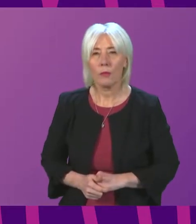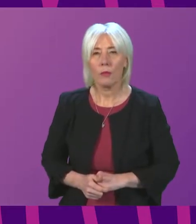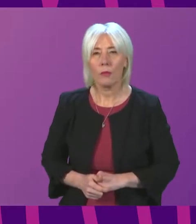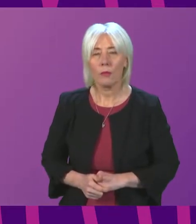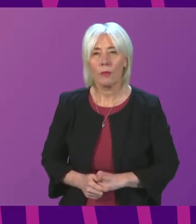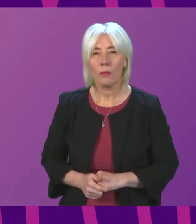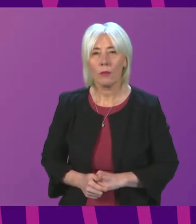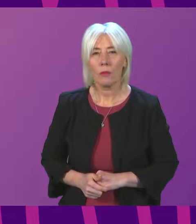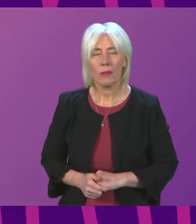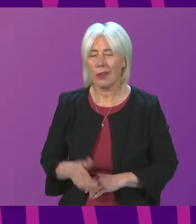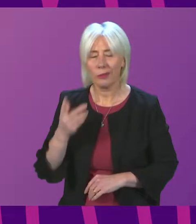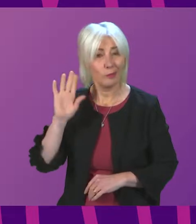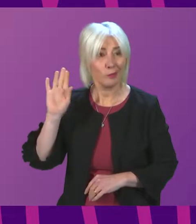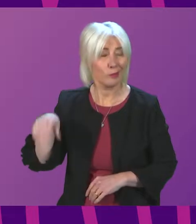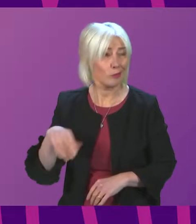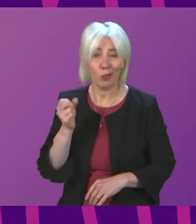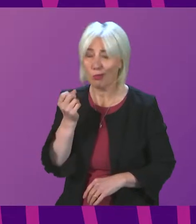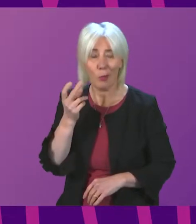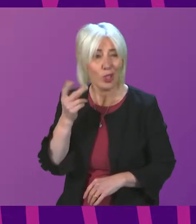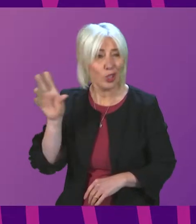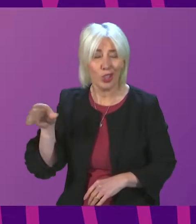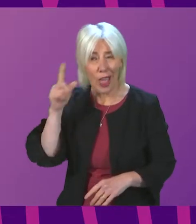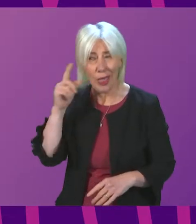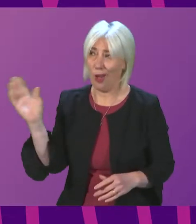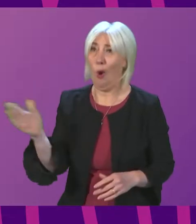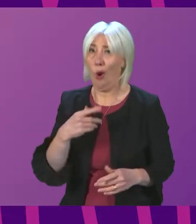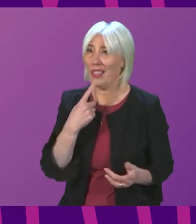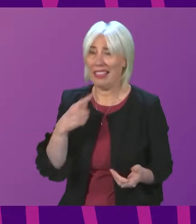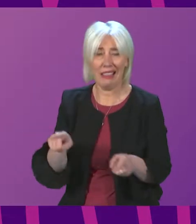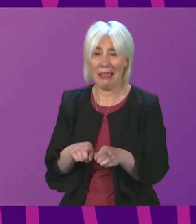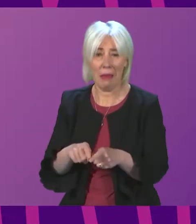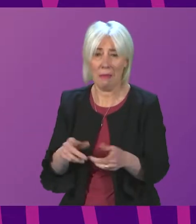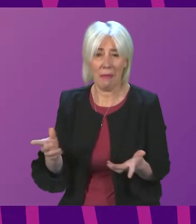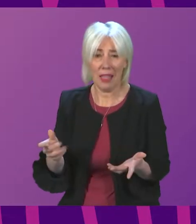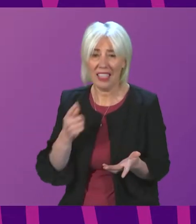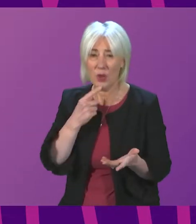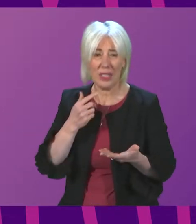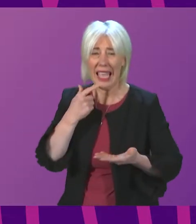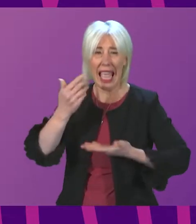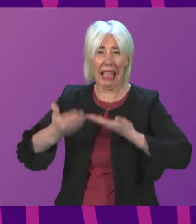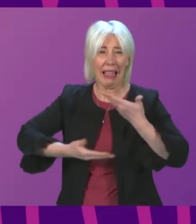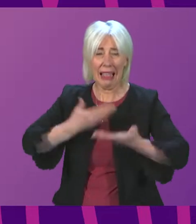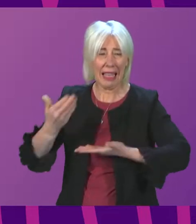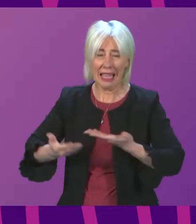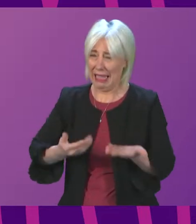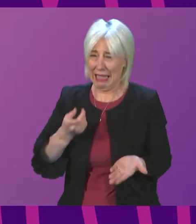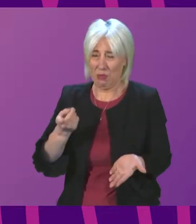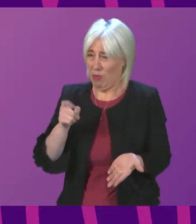utterly ridiculous, and I think we'll be treated as ridiculous by people to describe anything in that way.